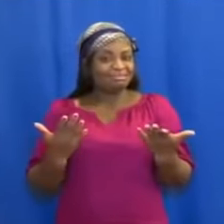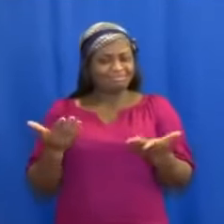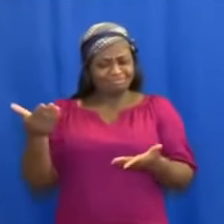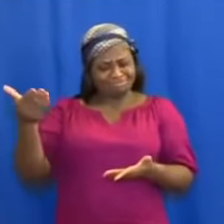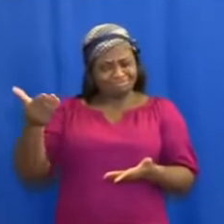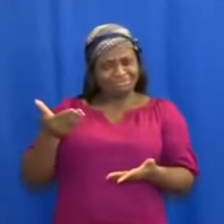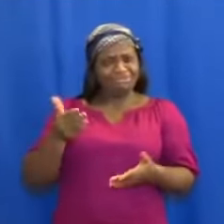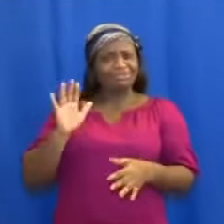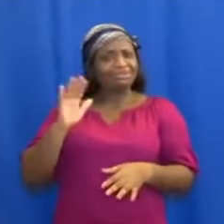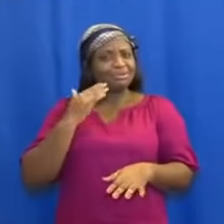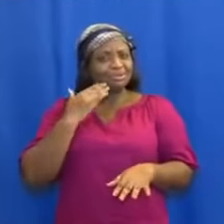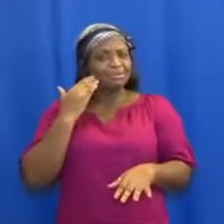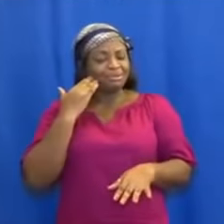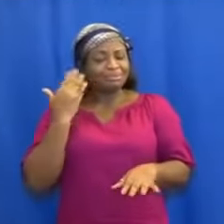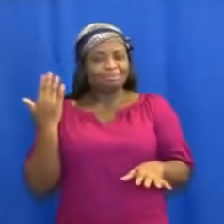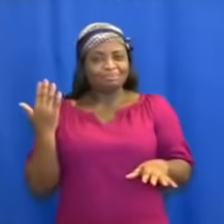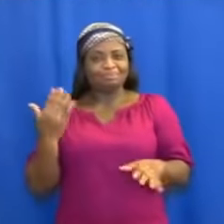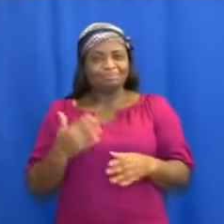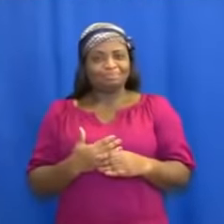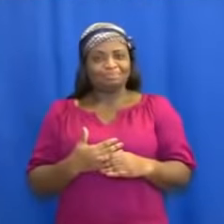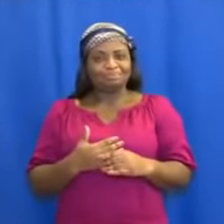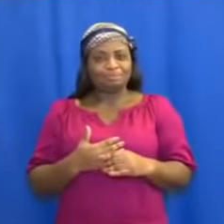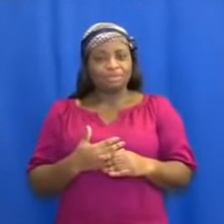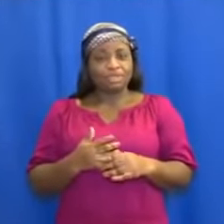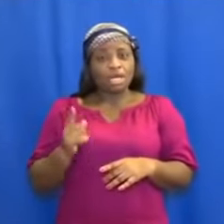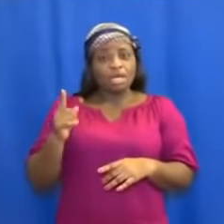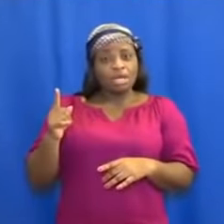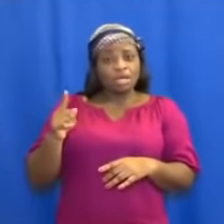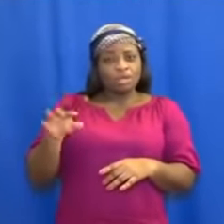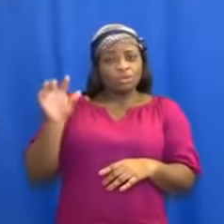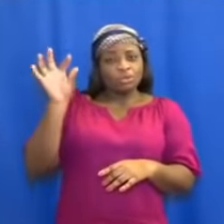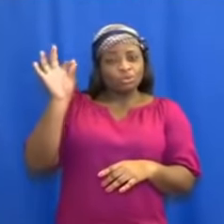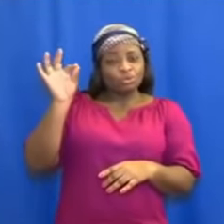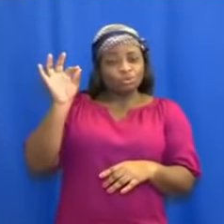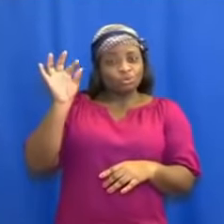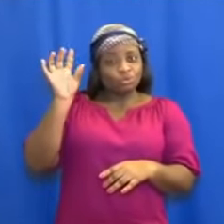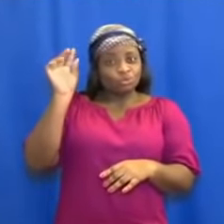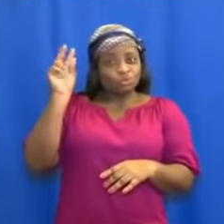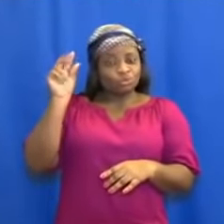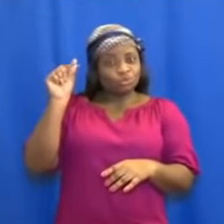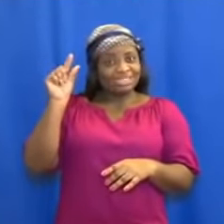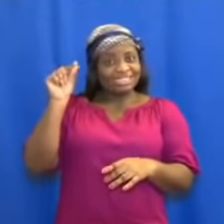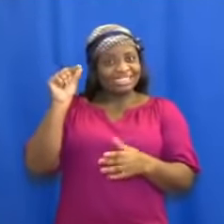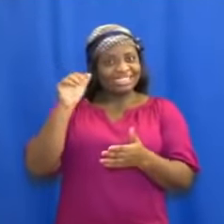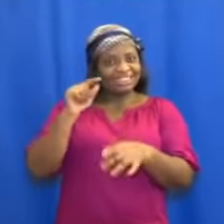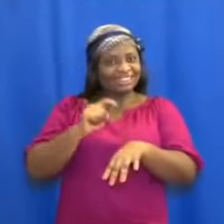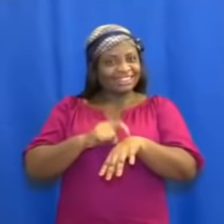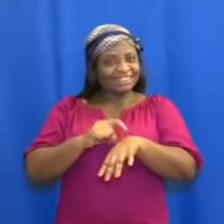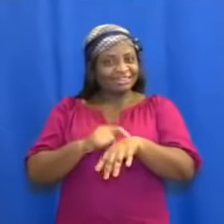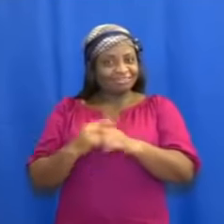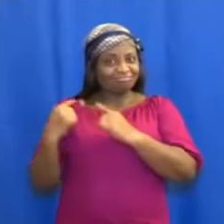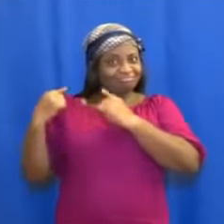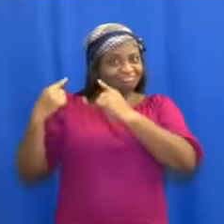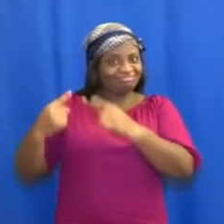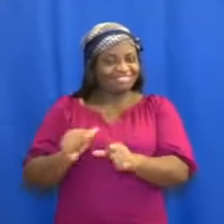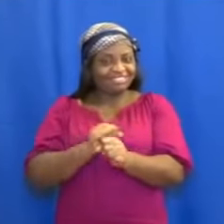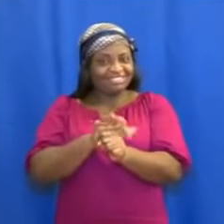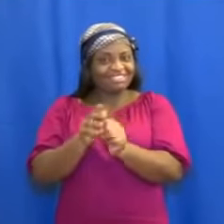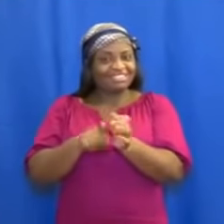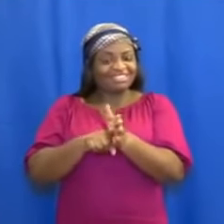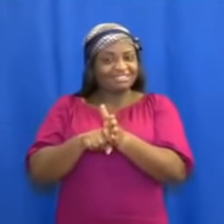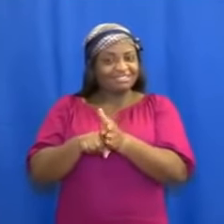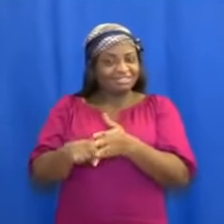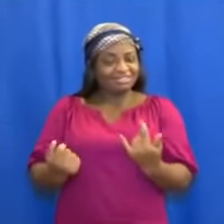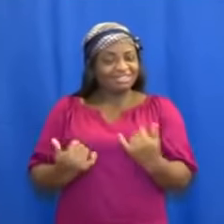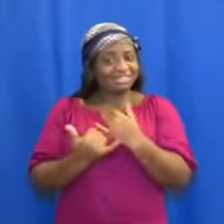welcoming me into your homes. This being the 20th time since the outbreak of COVID-19 in the